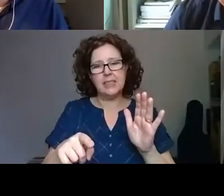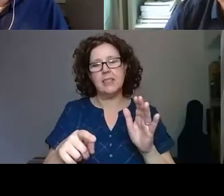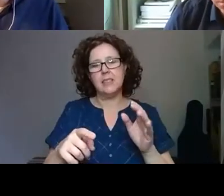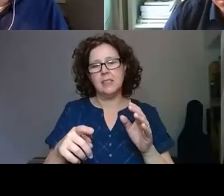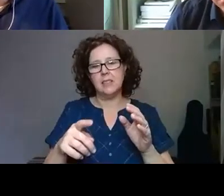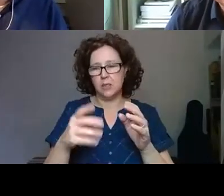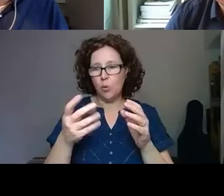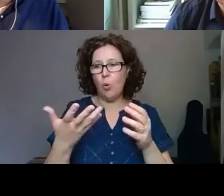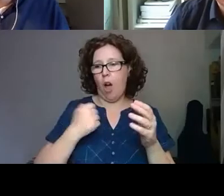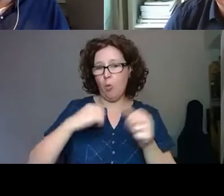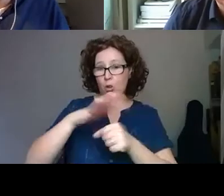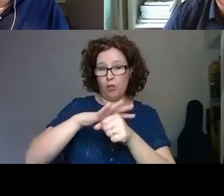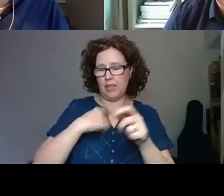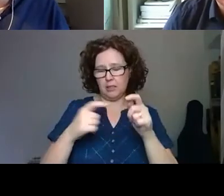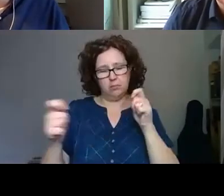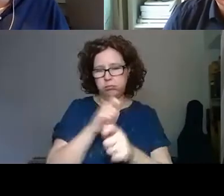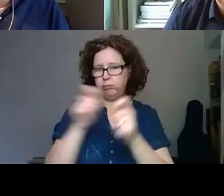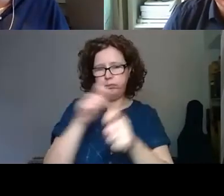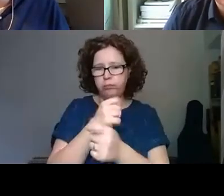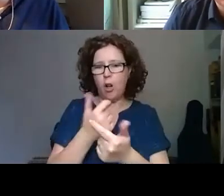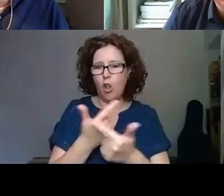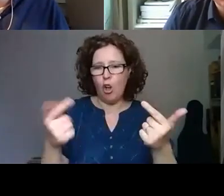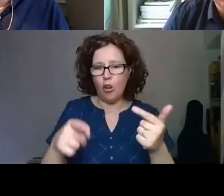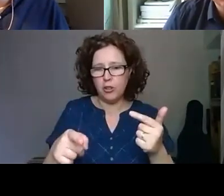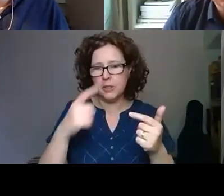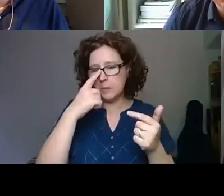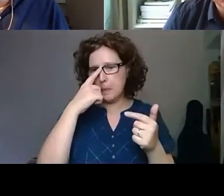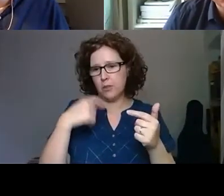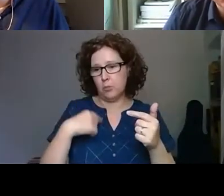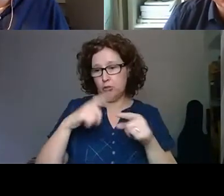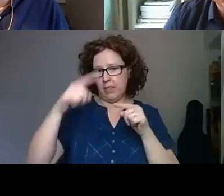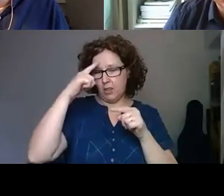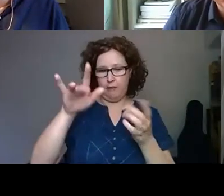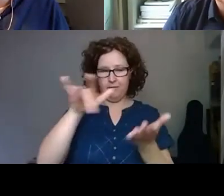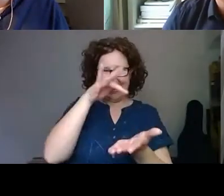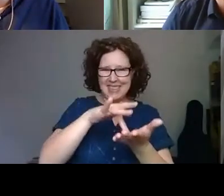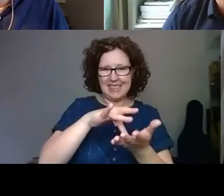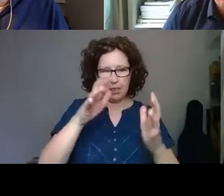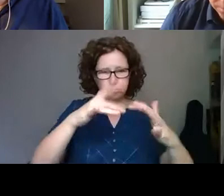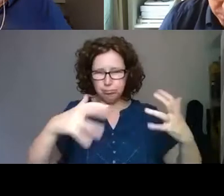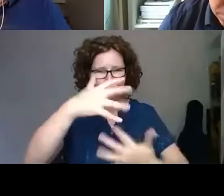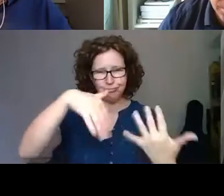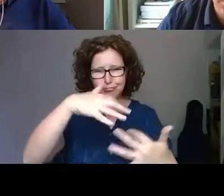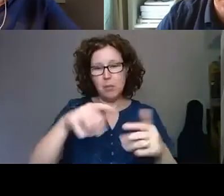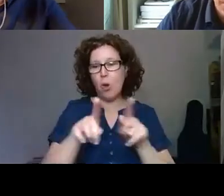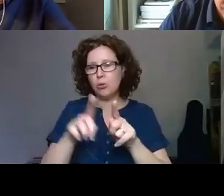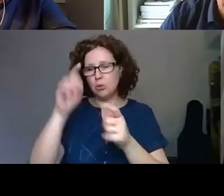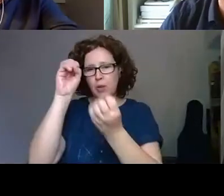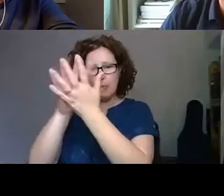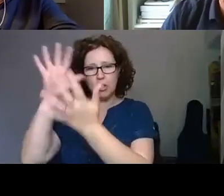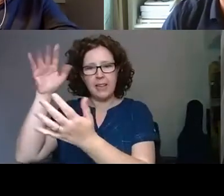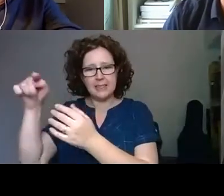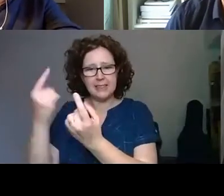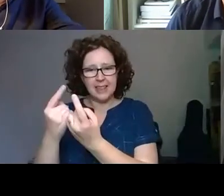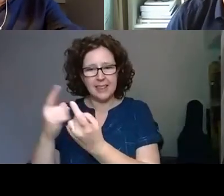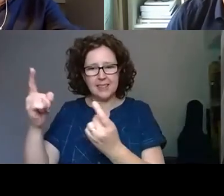rapidly. So translating the cosmopolitan and also somehow abstract and sometimes